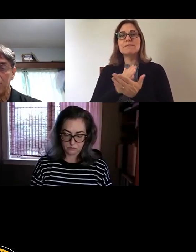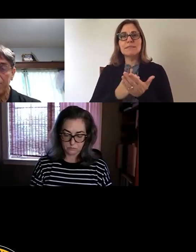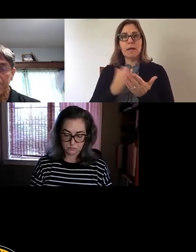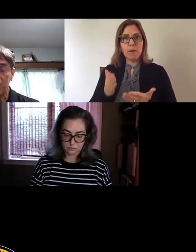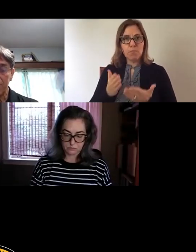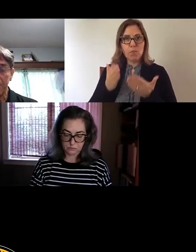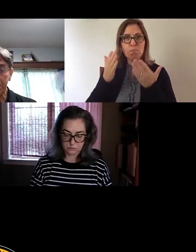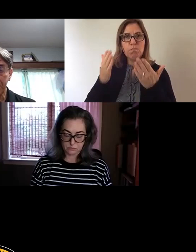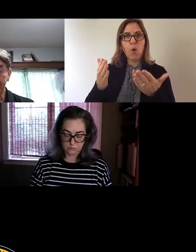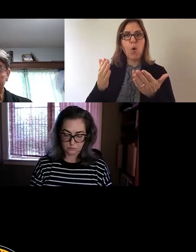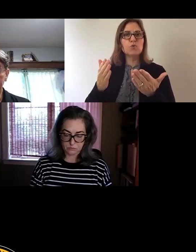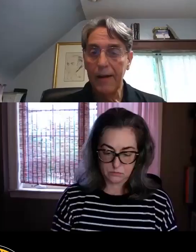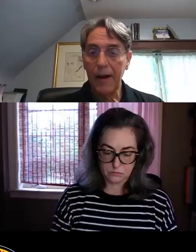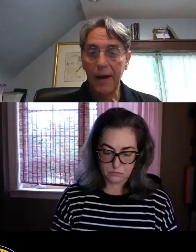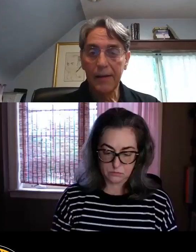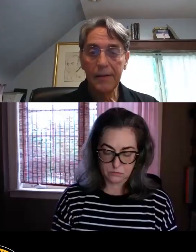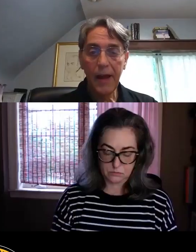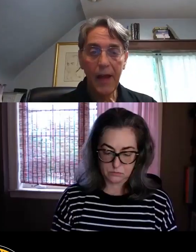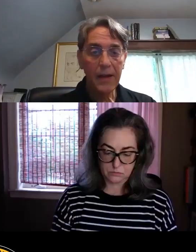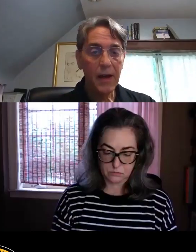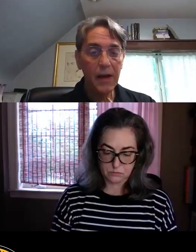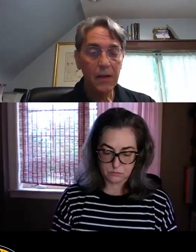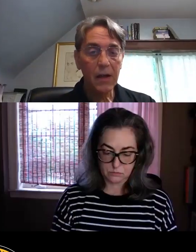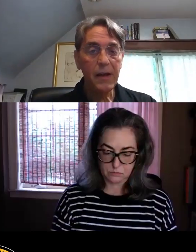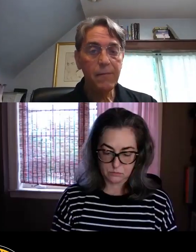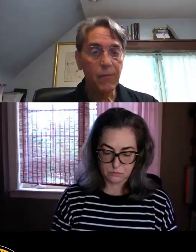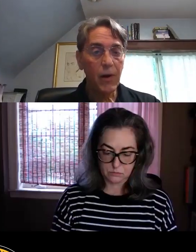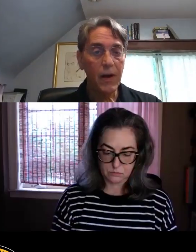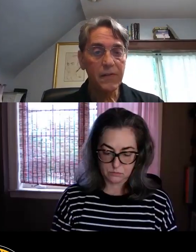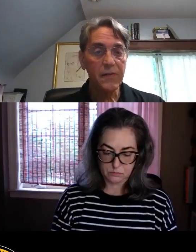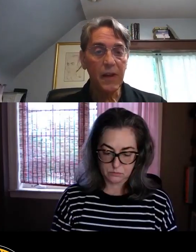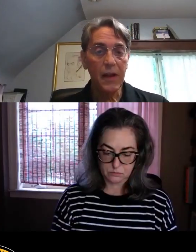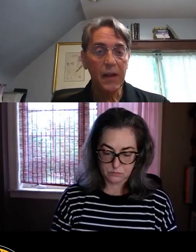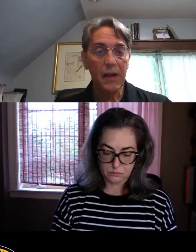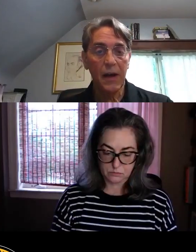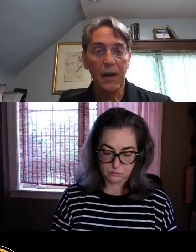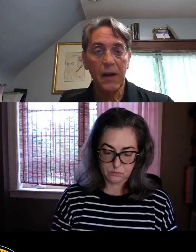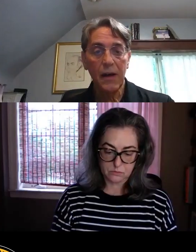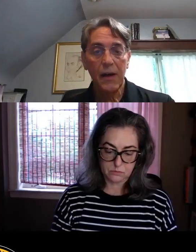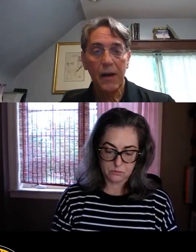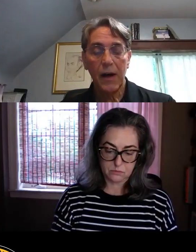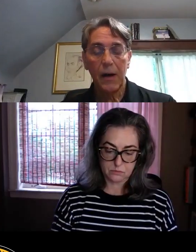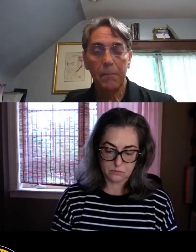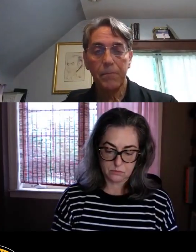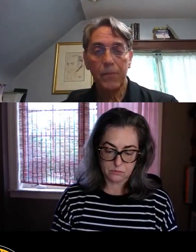the table federally. And luckily for us, in